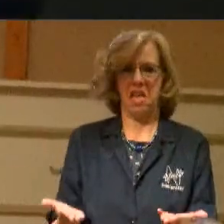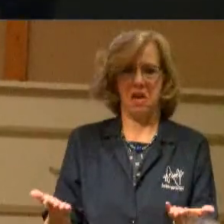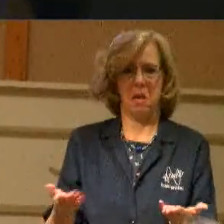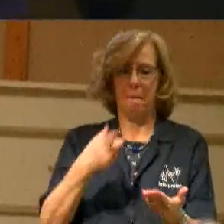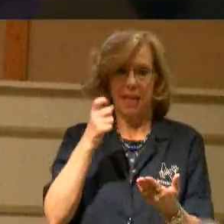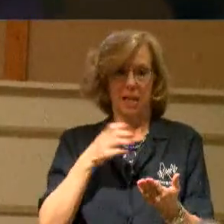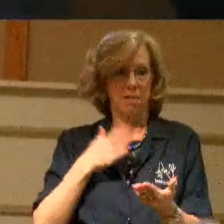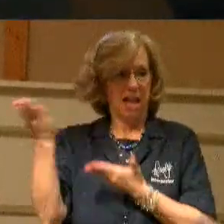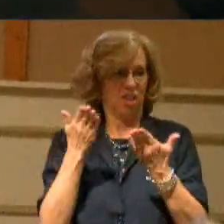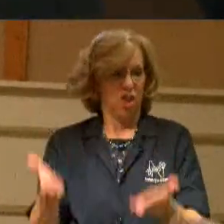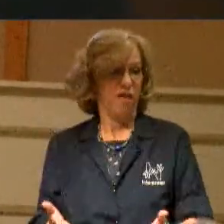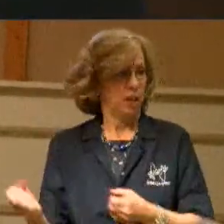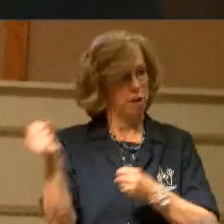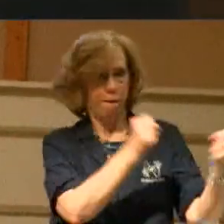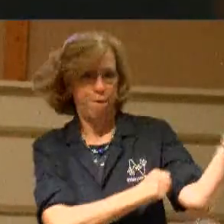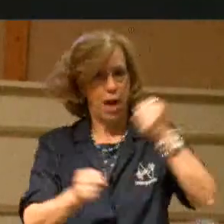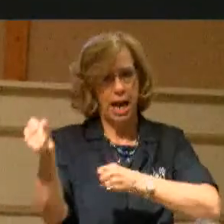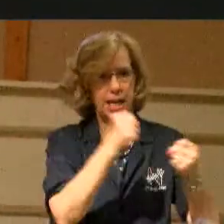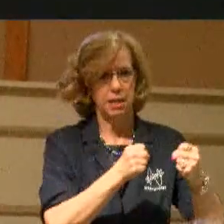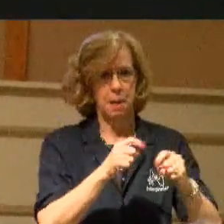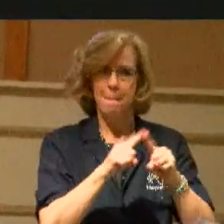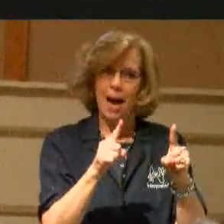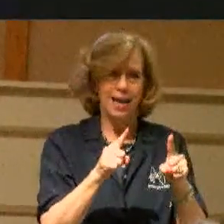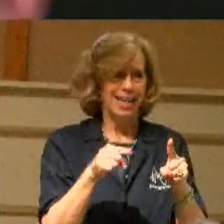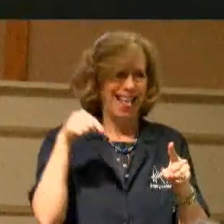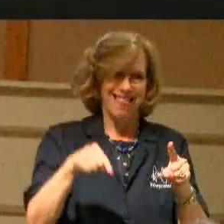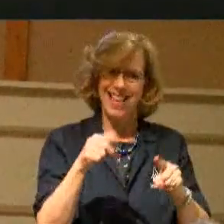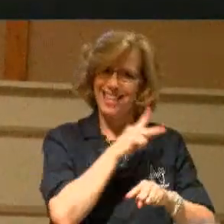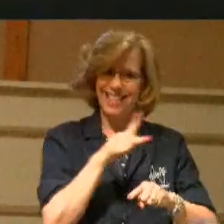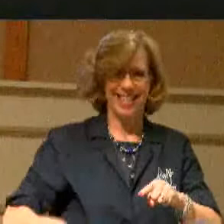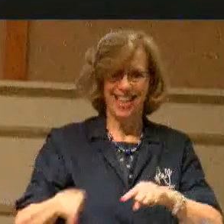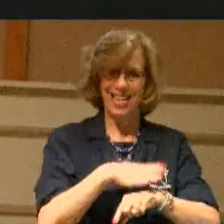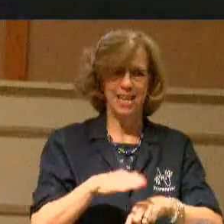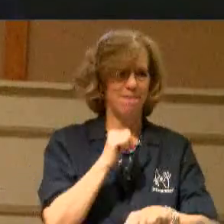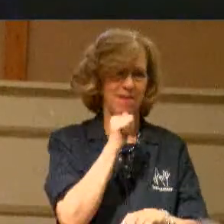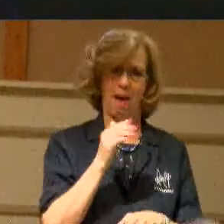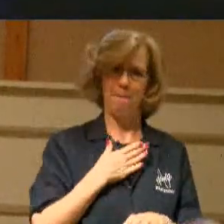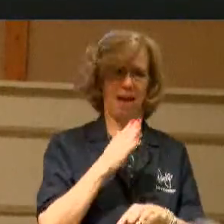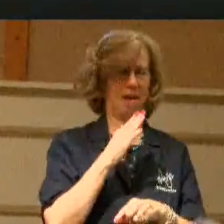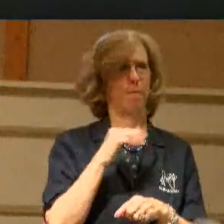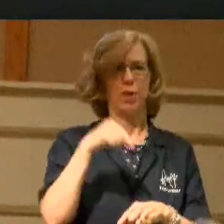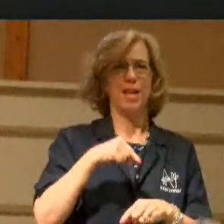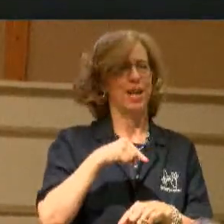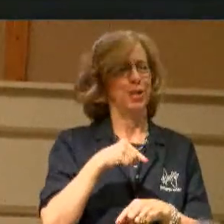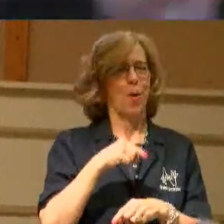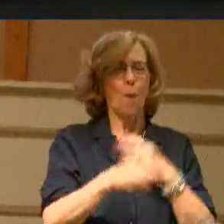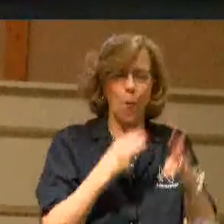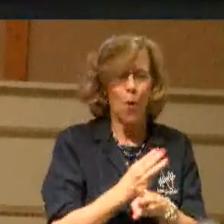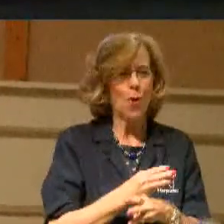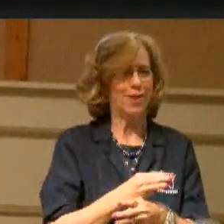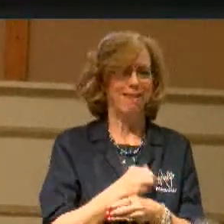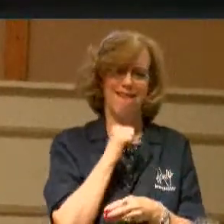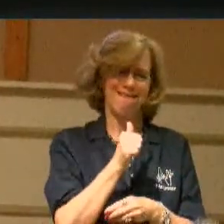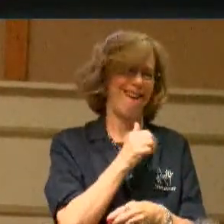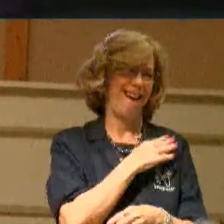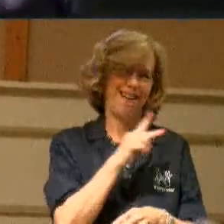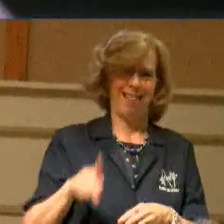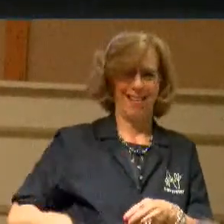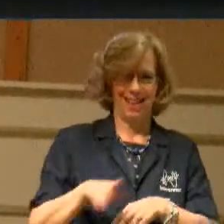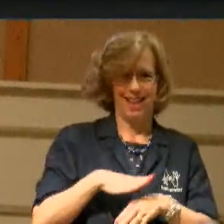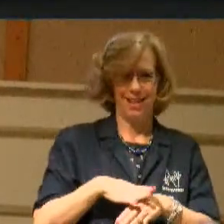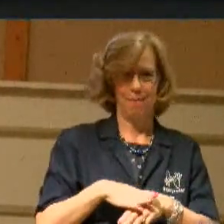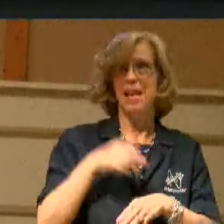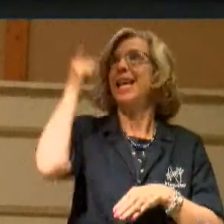I would tell them to fight. But my kingdom does not come from this world. His kingdom comes from above.